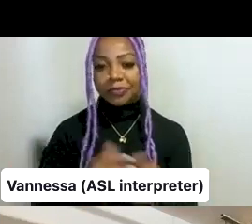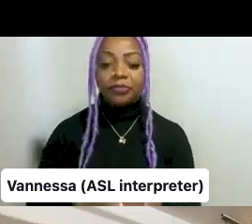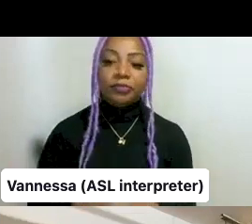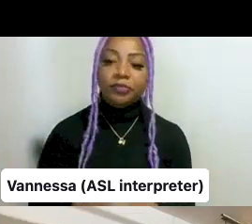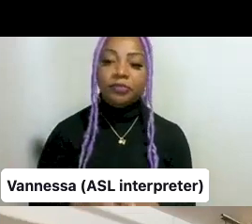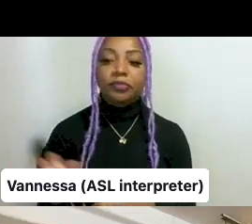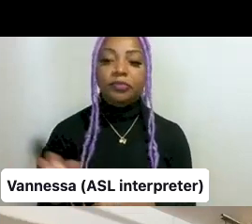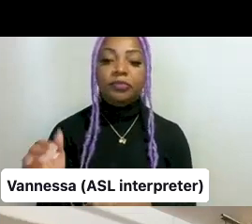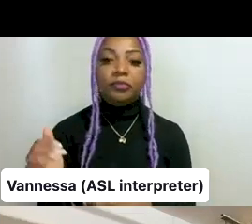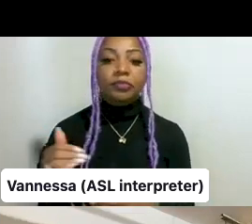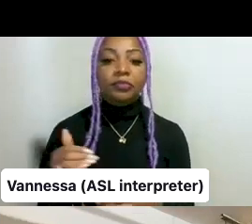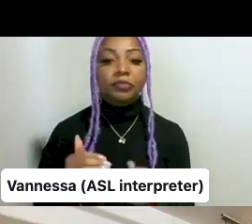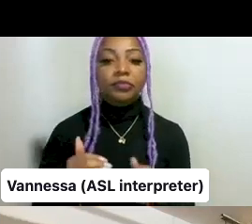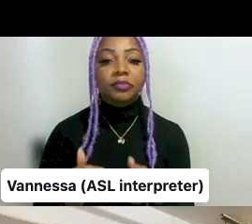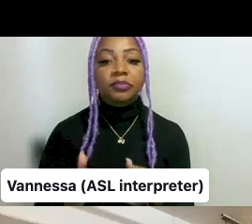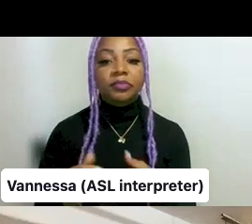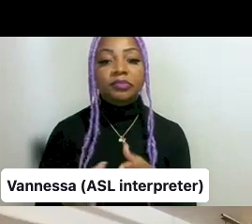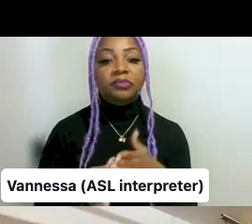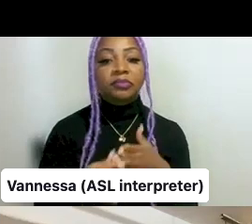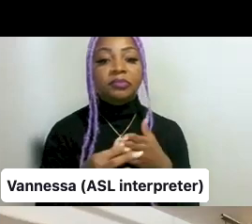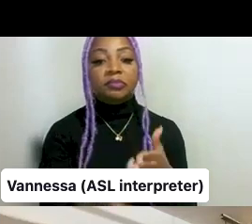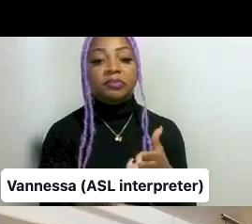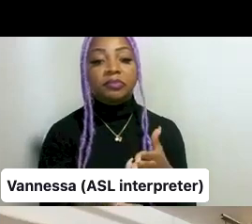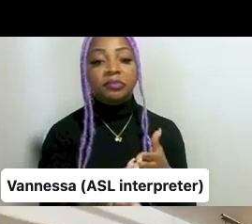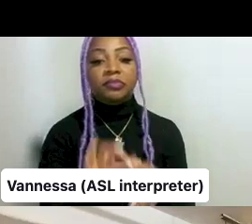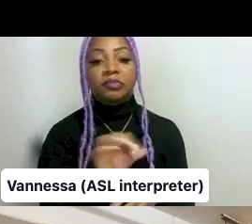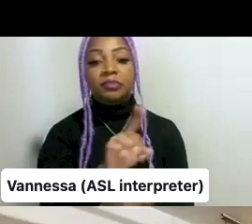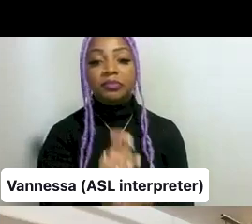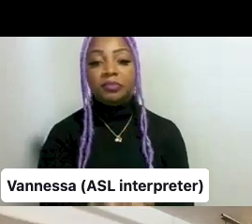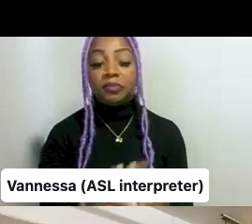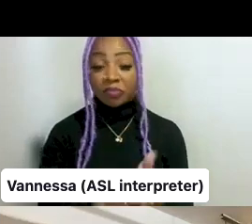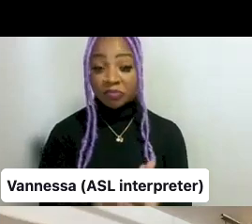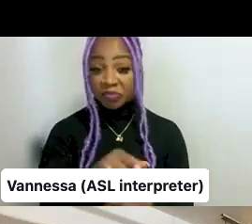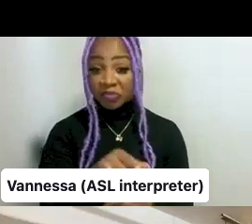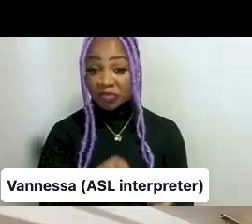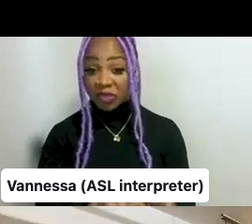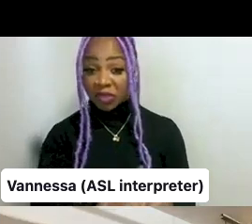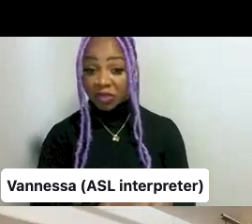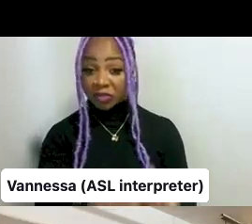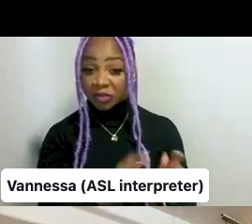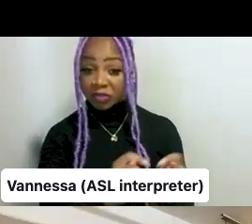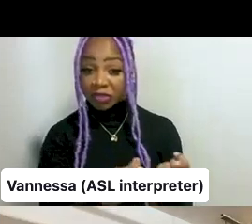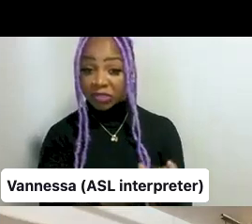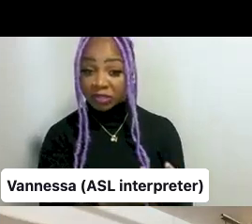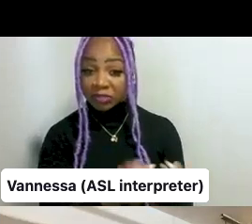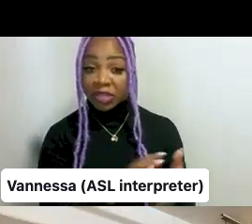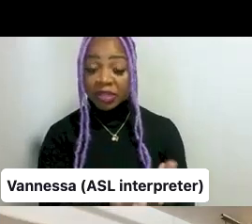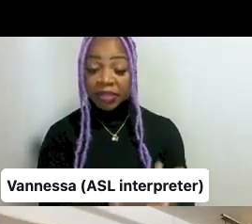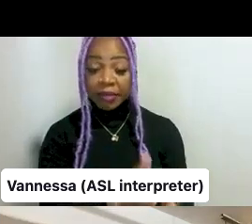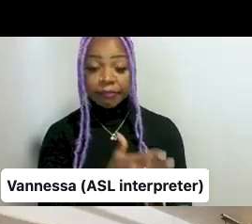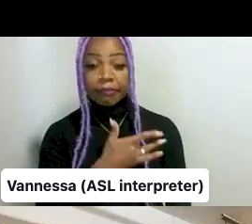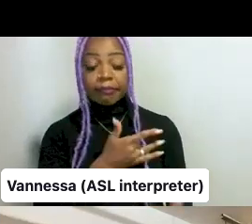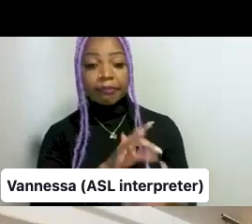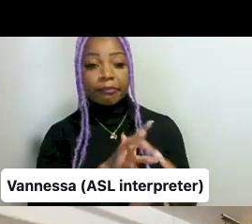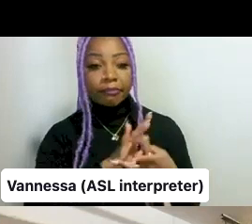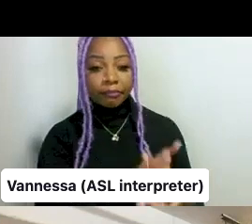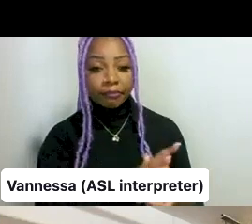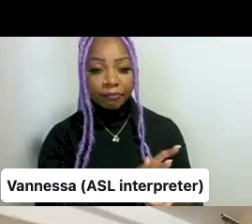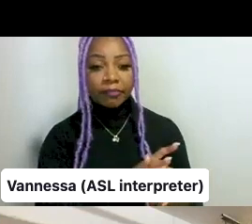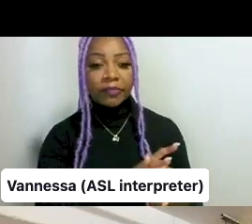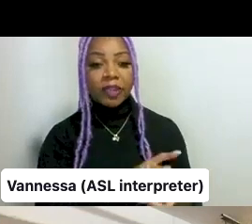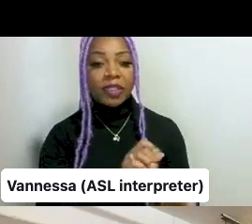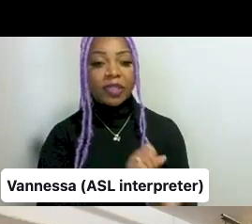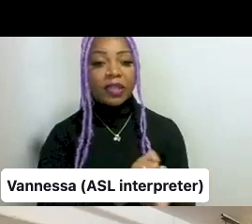sort of, uh, guide that we gave was, could you start from a theme that is close to your heart and how this is translated